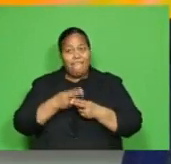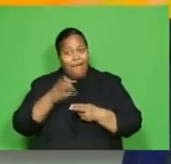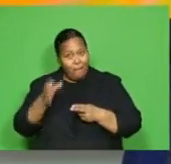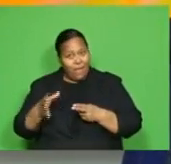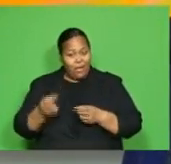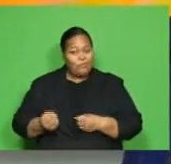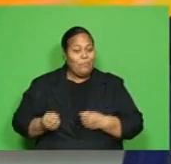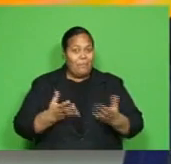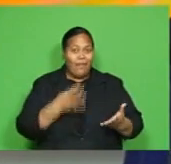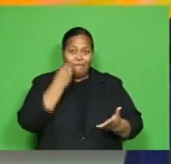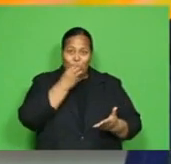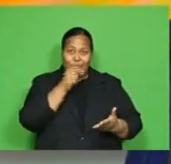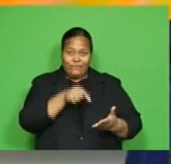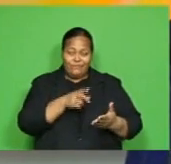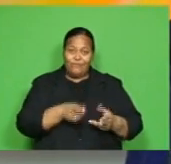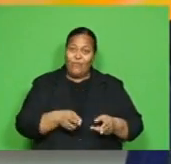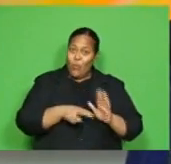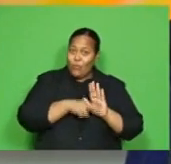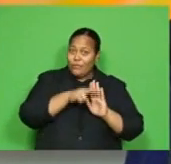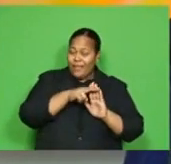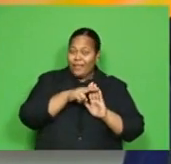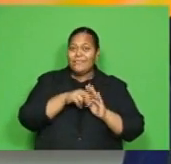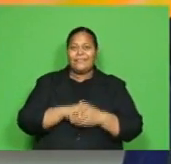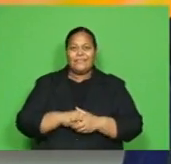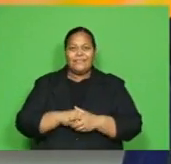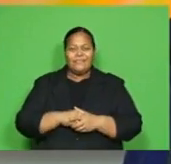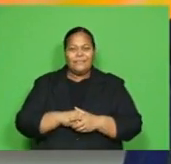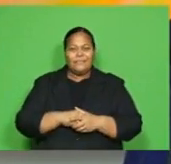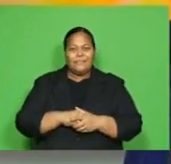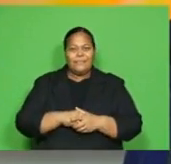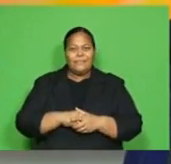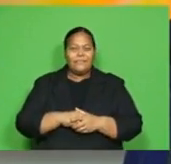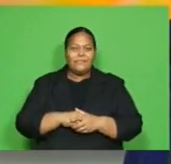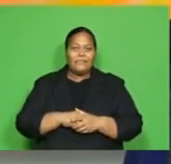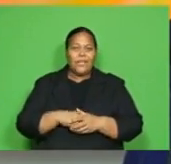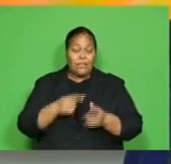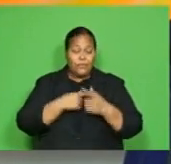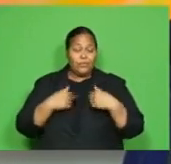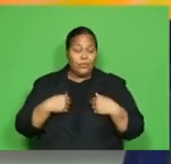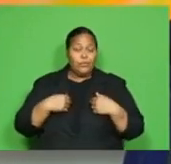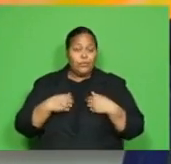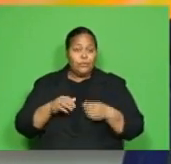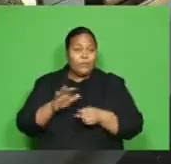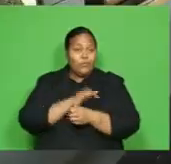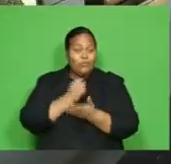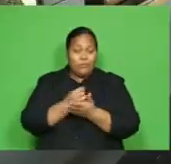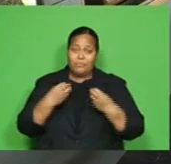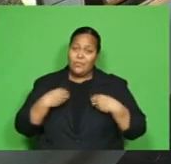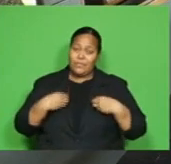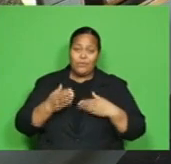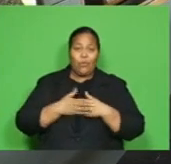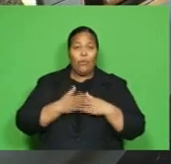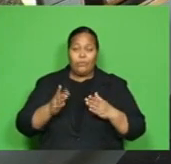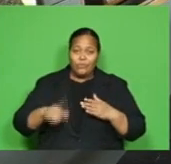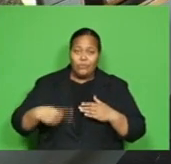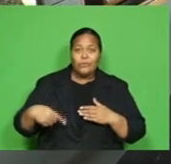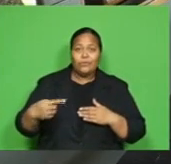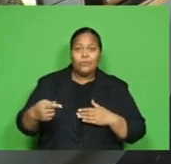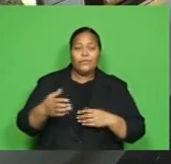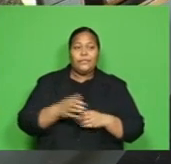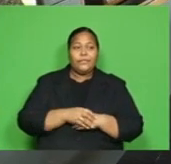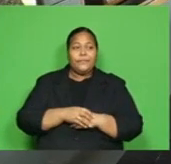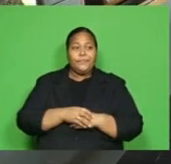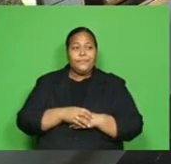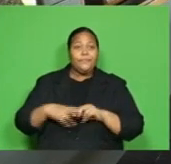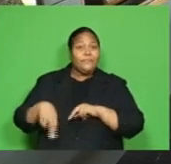the hotels, the handicraft sellers, and of course, they're actually keeping businesses open and running. Fiji cleared its last